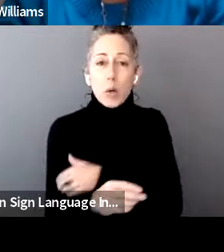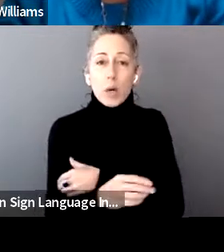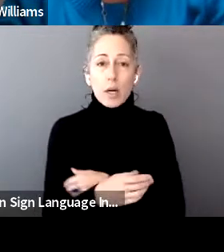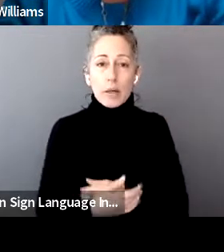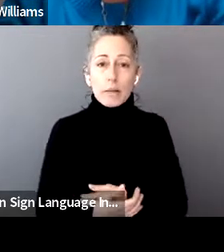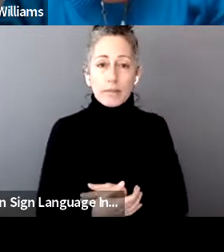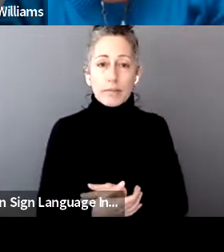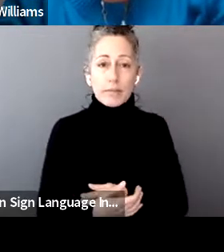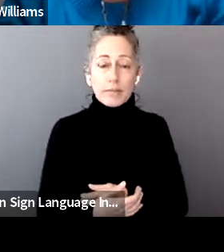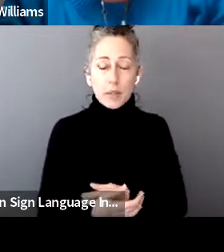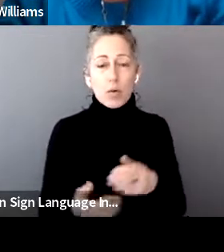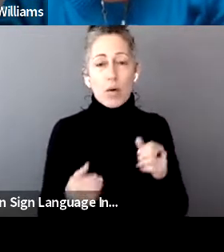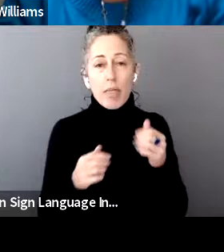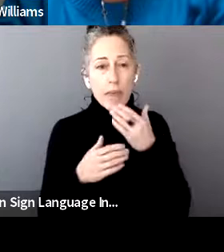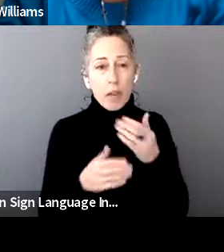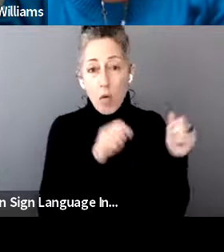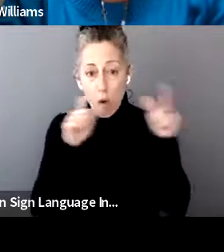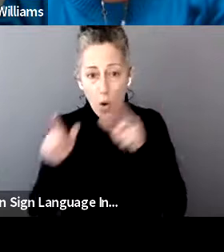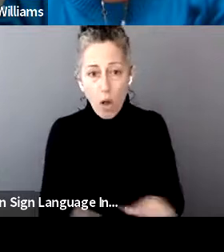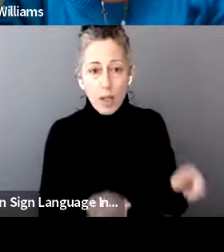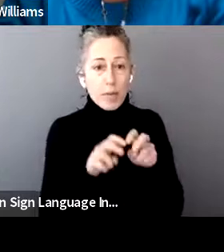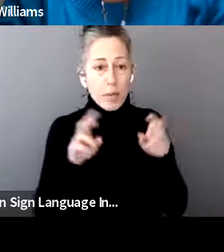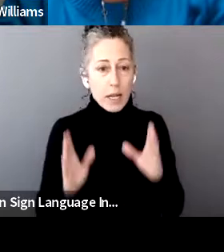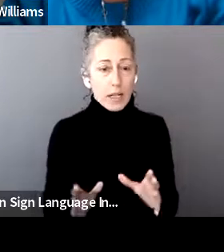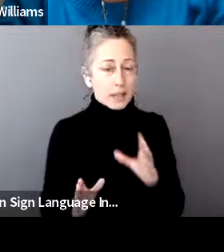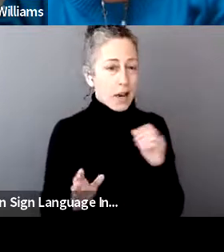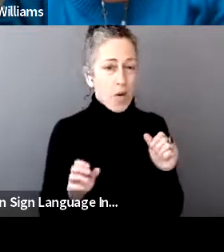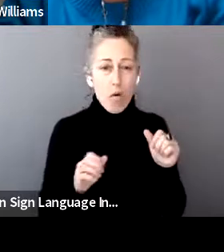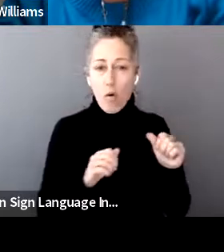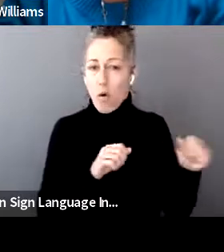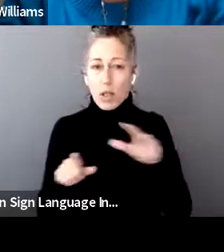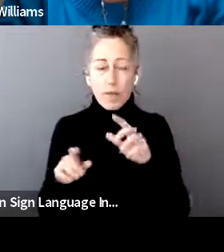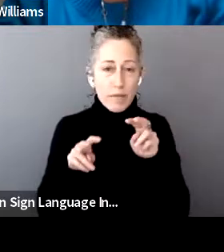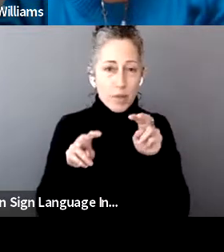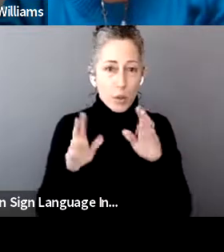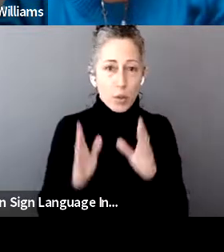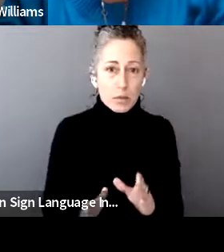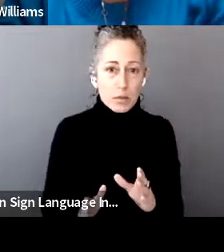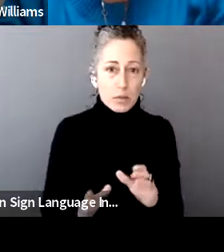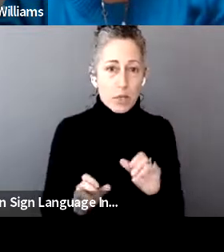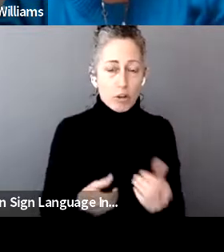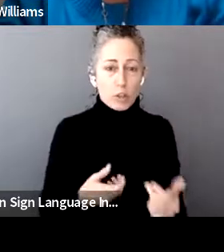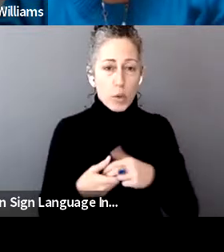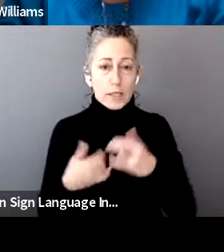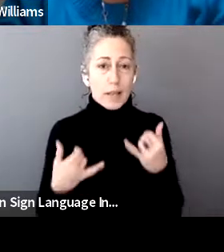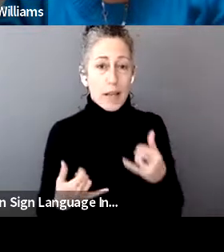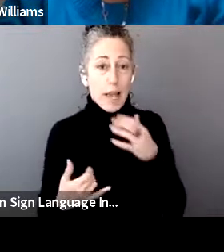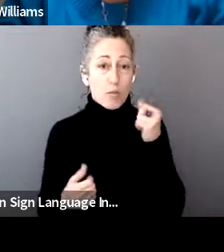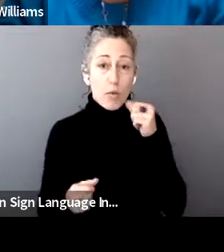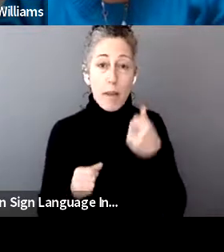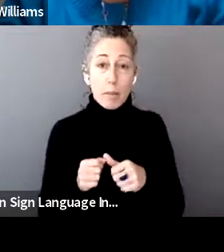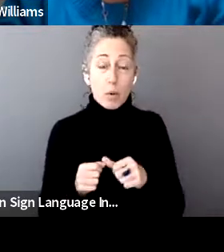of our panelists, um, as well as all of the attendees that were able to join us on today. And remember April